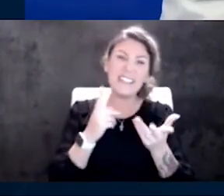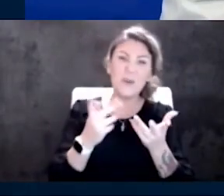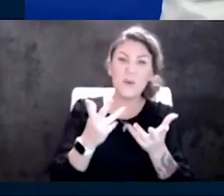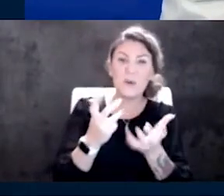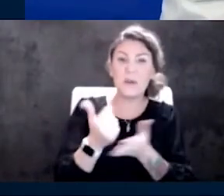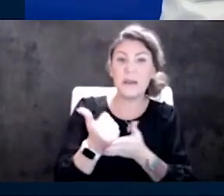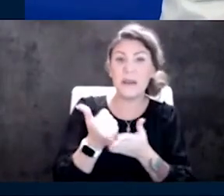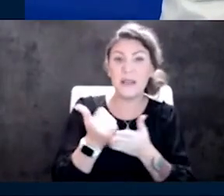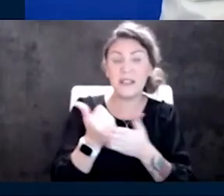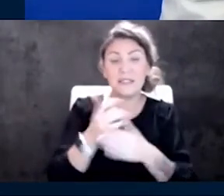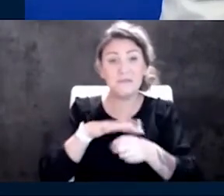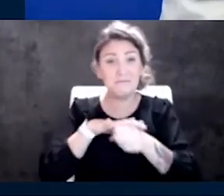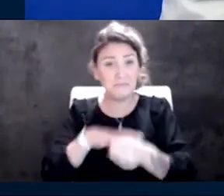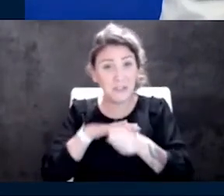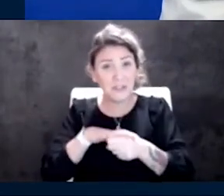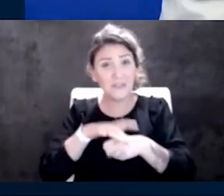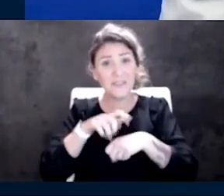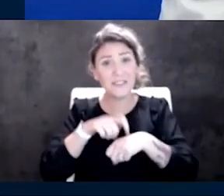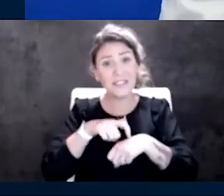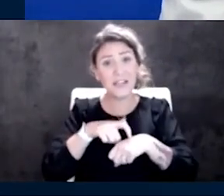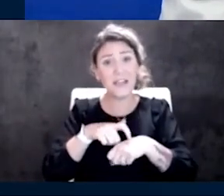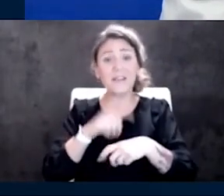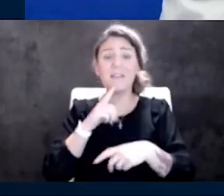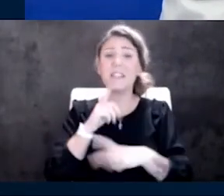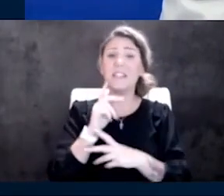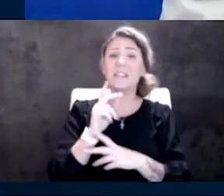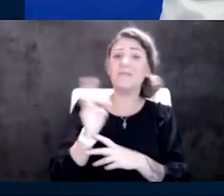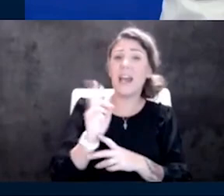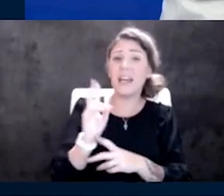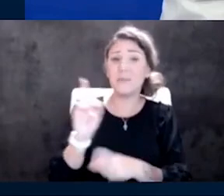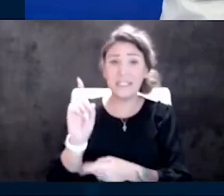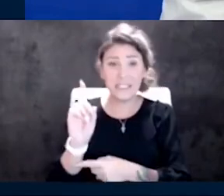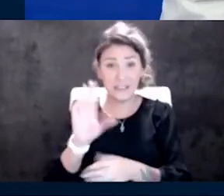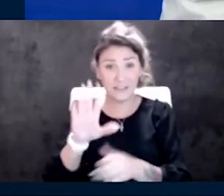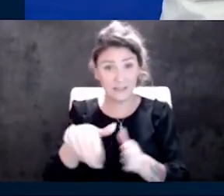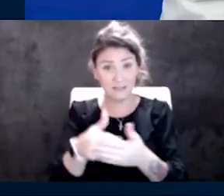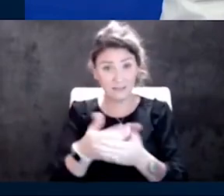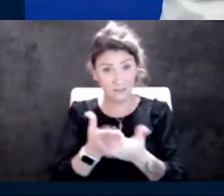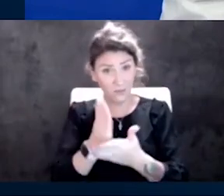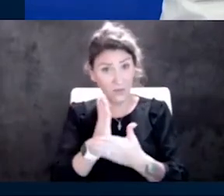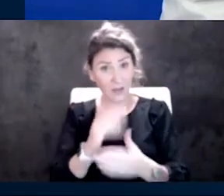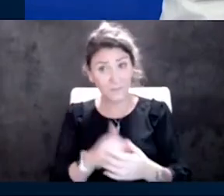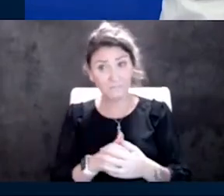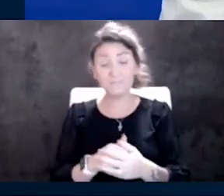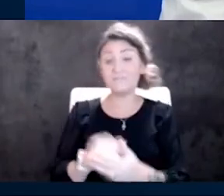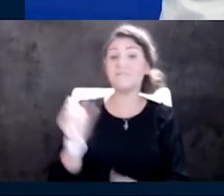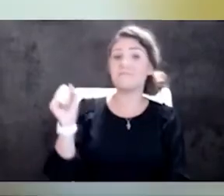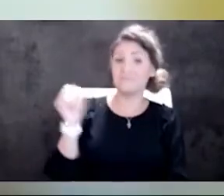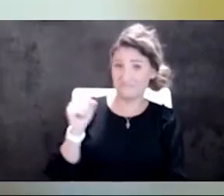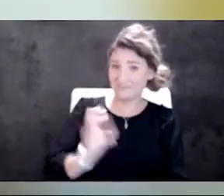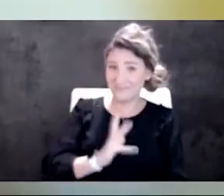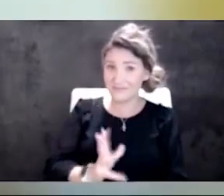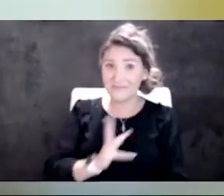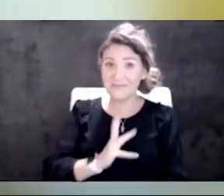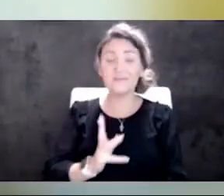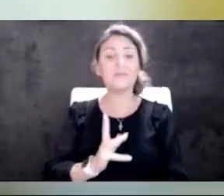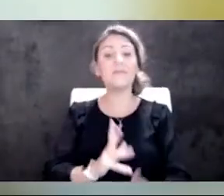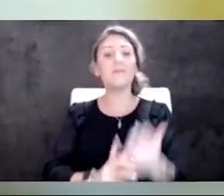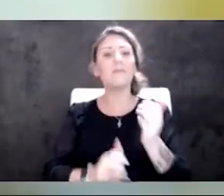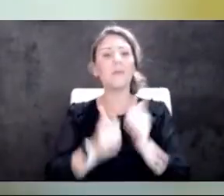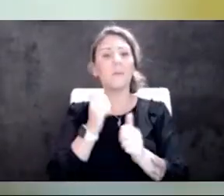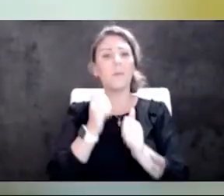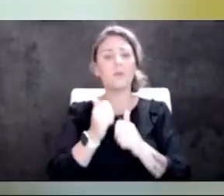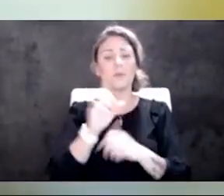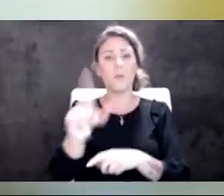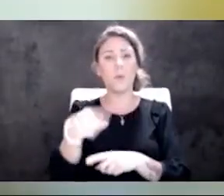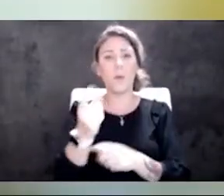stressful time right now in COVID and some vitamin D is that all going to be okay. Nope. Uh, most, mostly the only